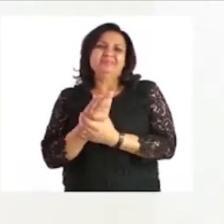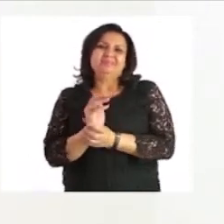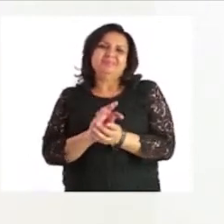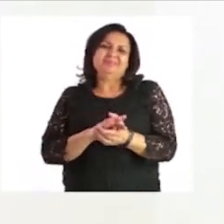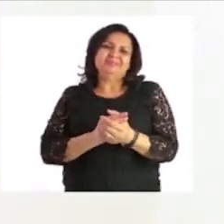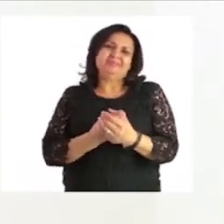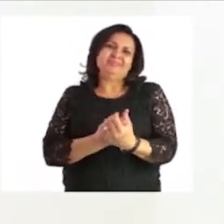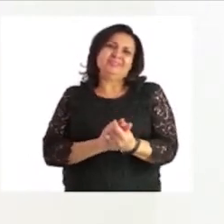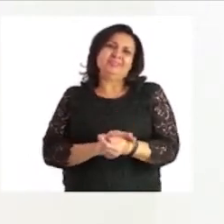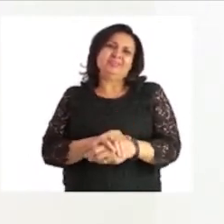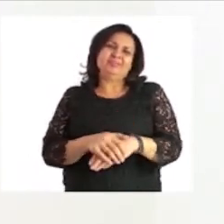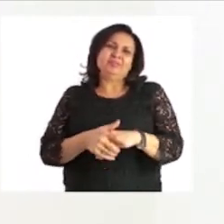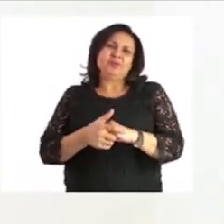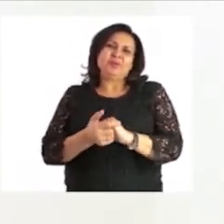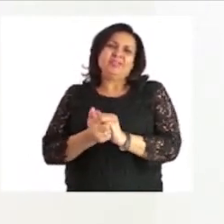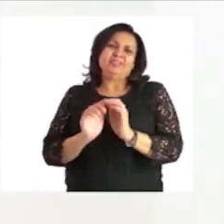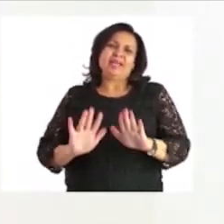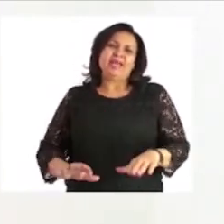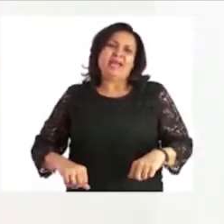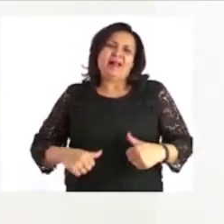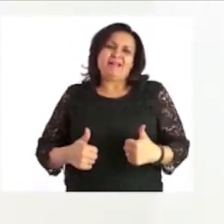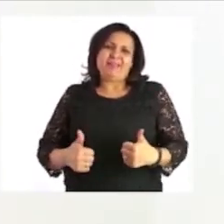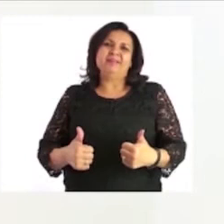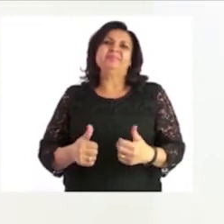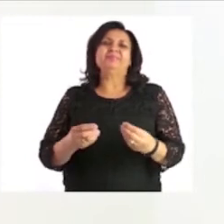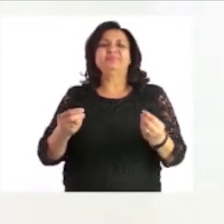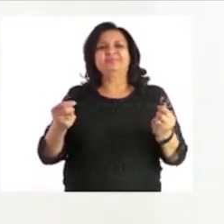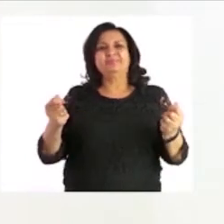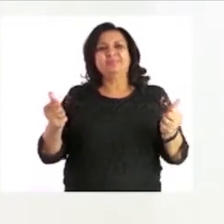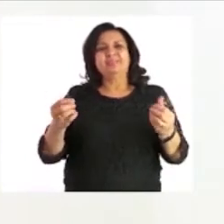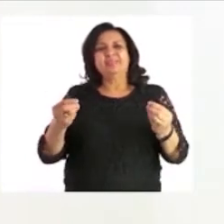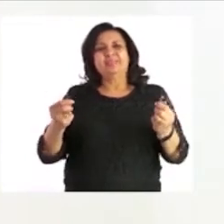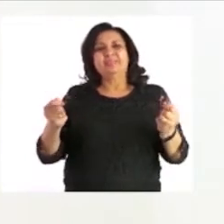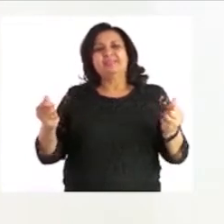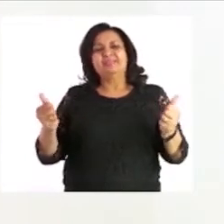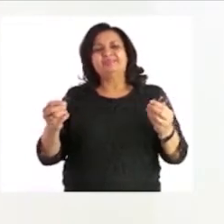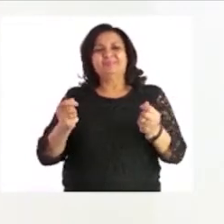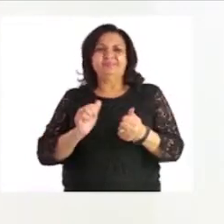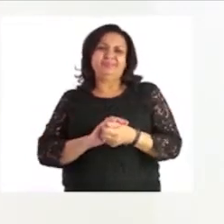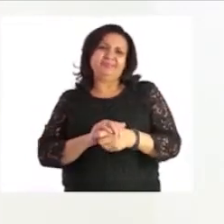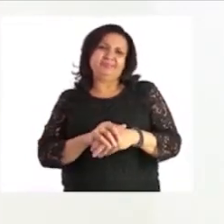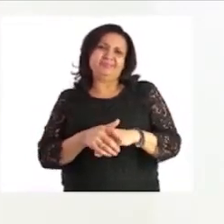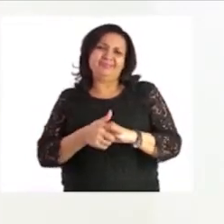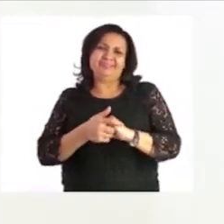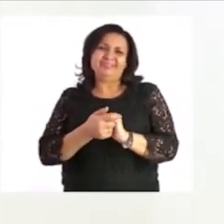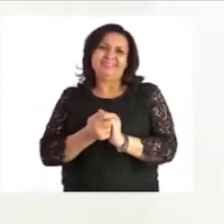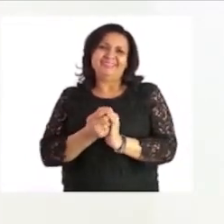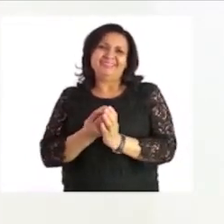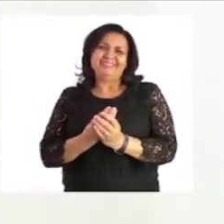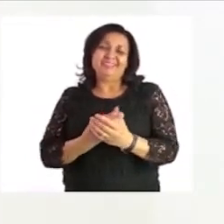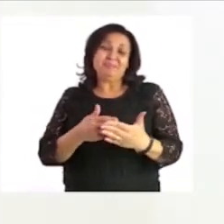hands. And we will stay healthy. Make sure your hands are nice and dry. And